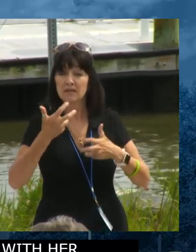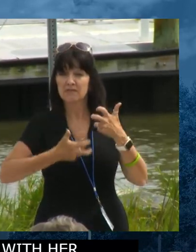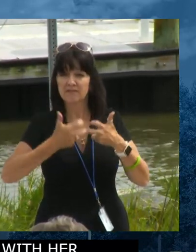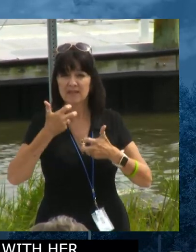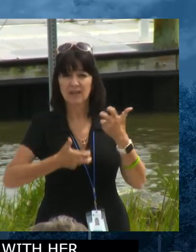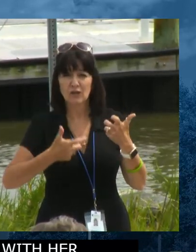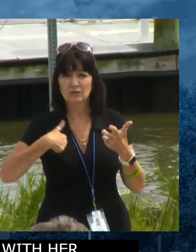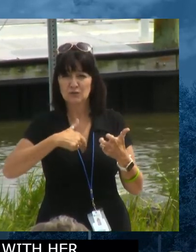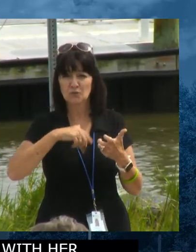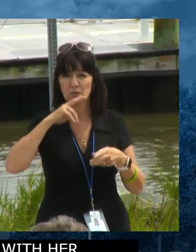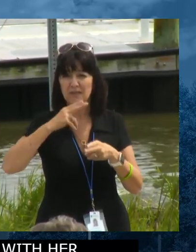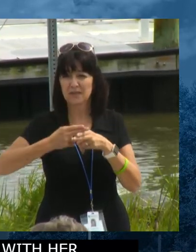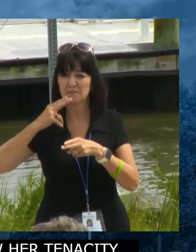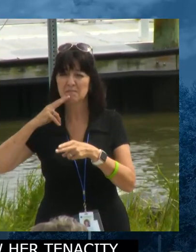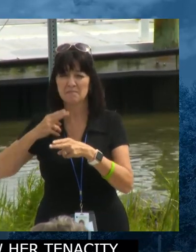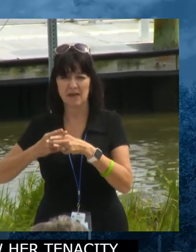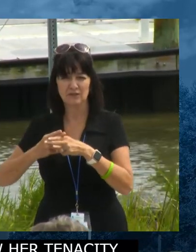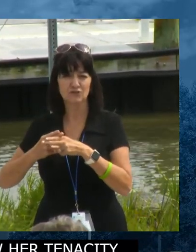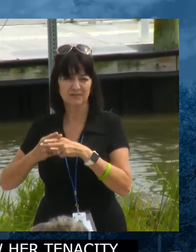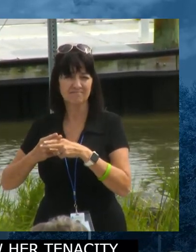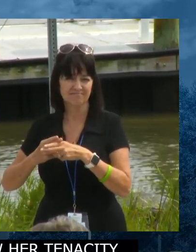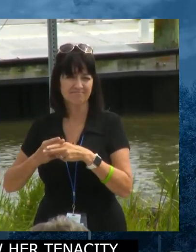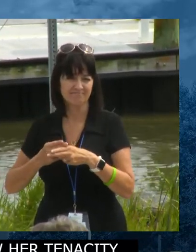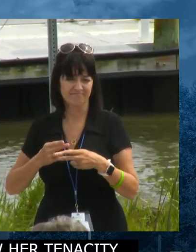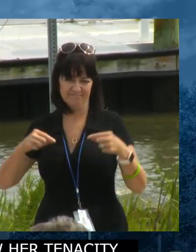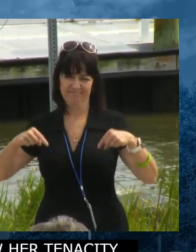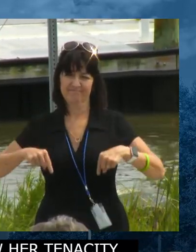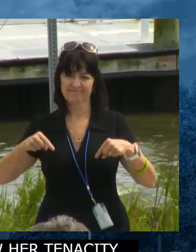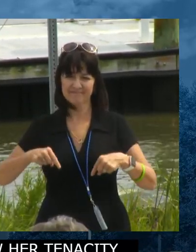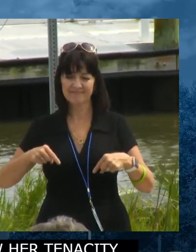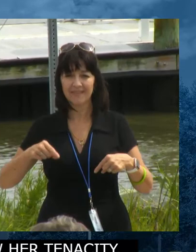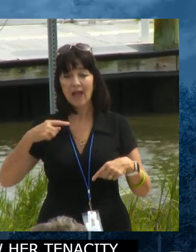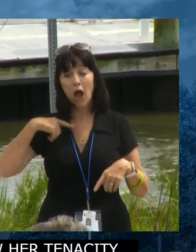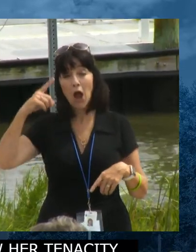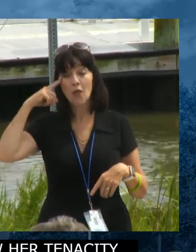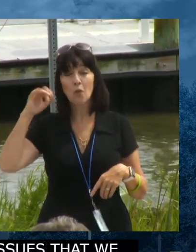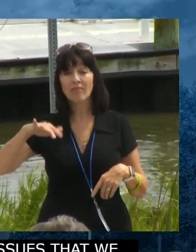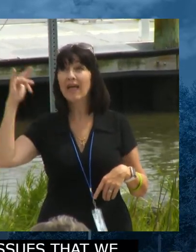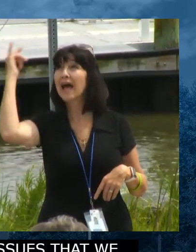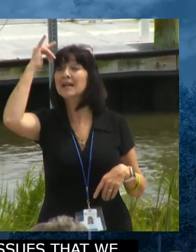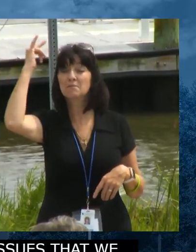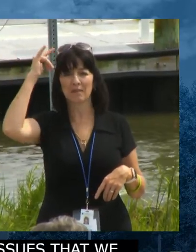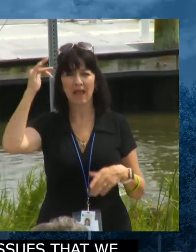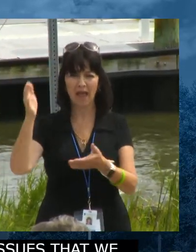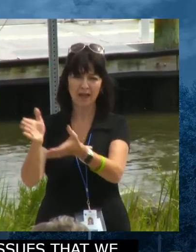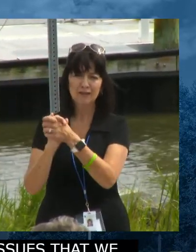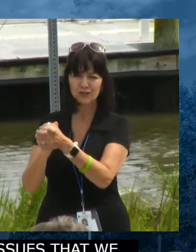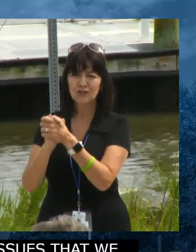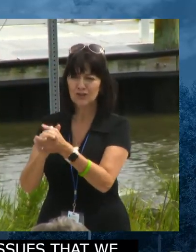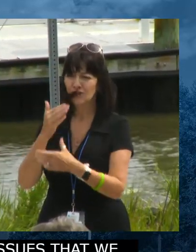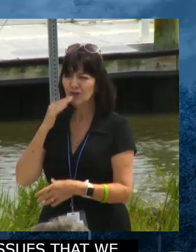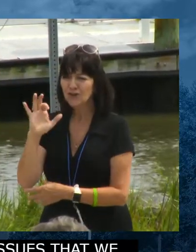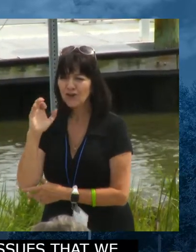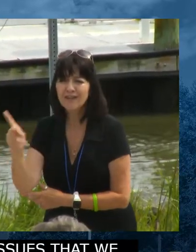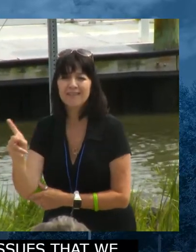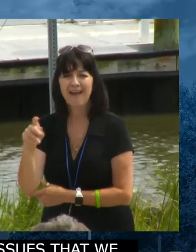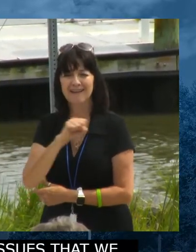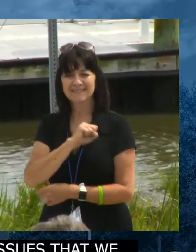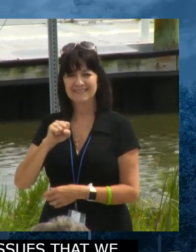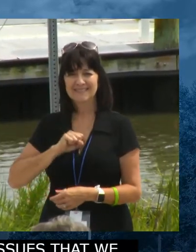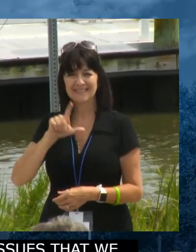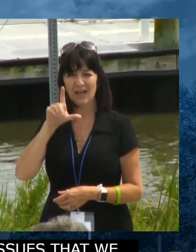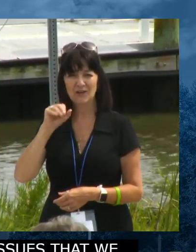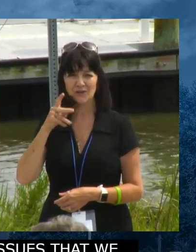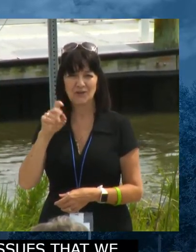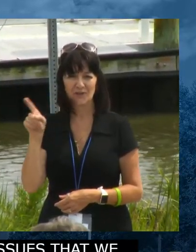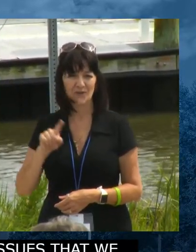that plane that was coming over was saying, you know, congratulations, good luck, Senator Lopez. But have this be the first of